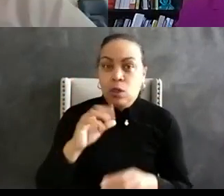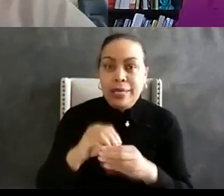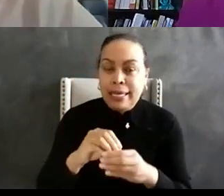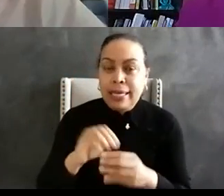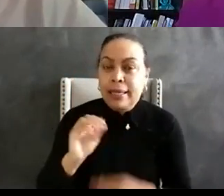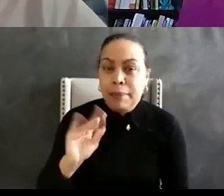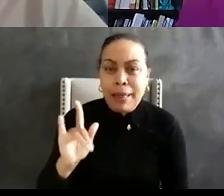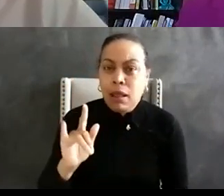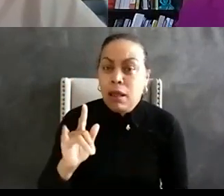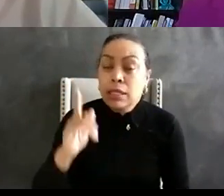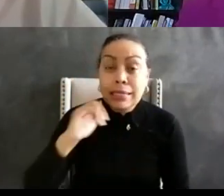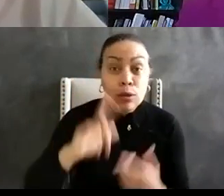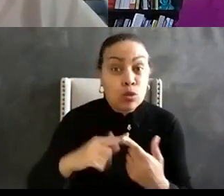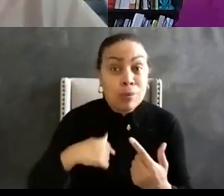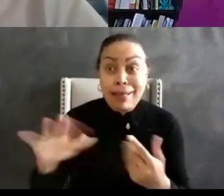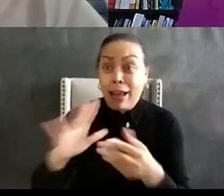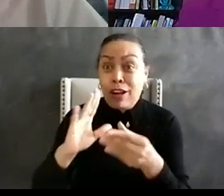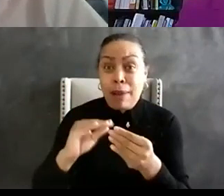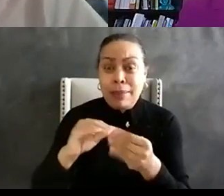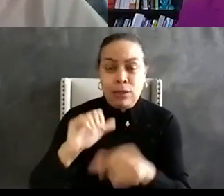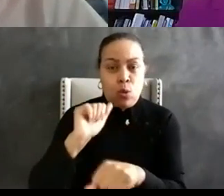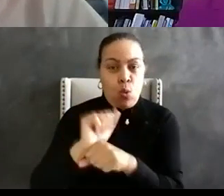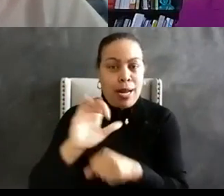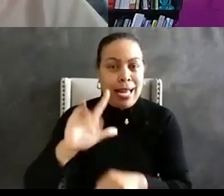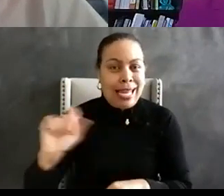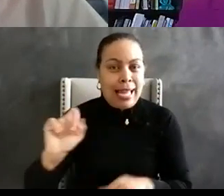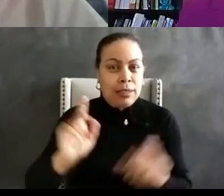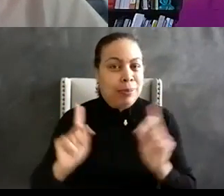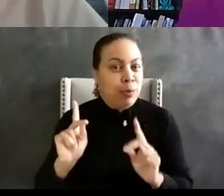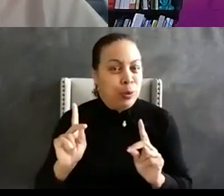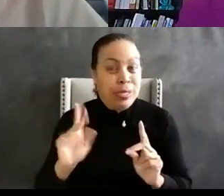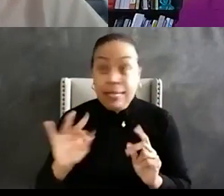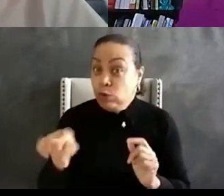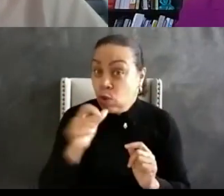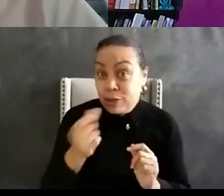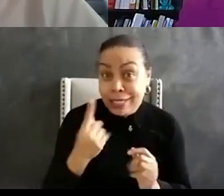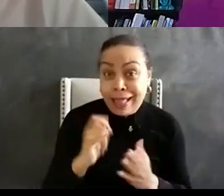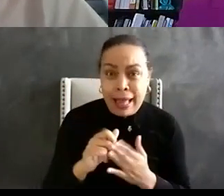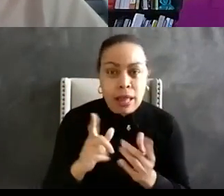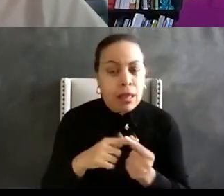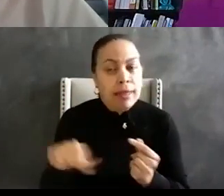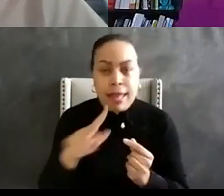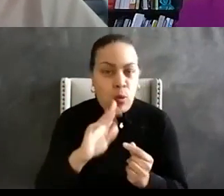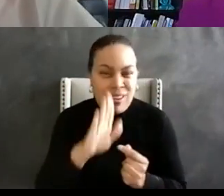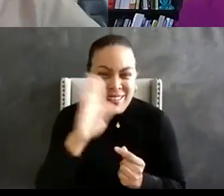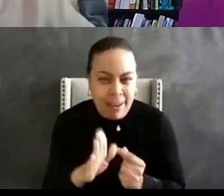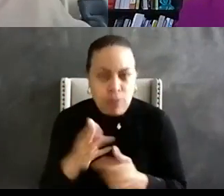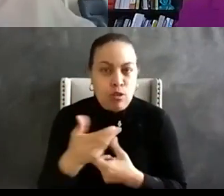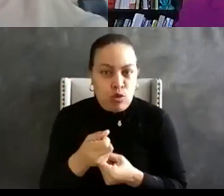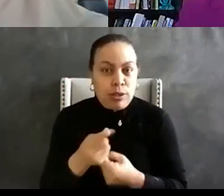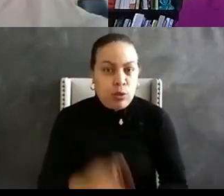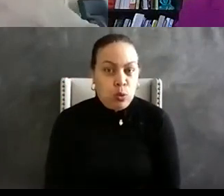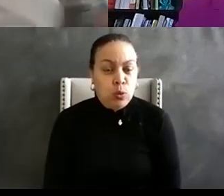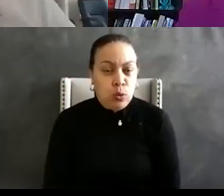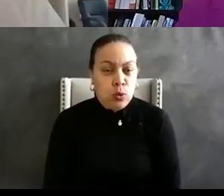class kind of people and if you don't understand that when you're working with them you will never gain their trust and and it was